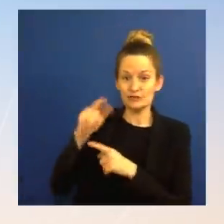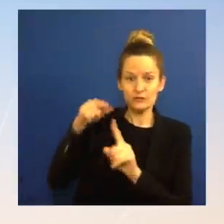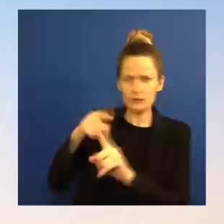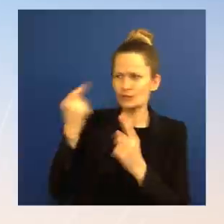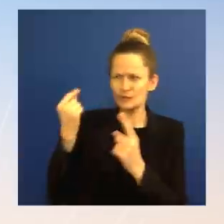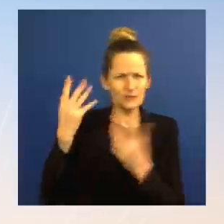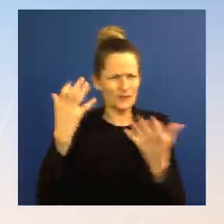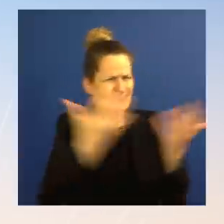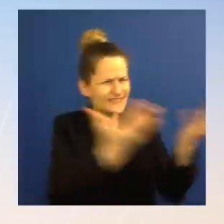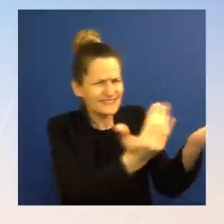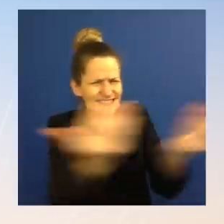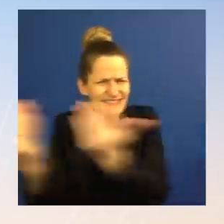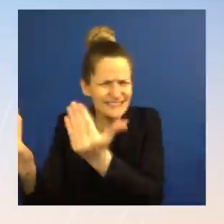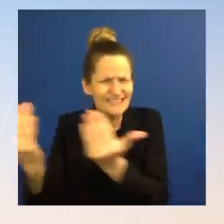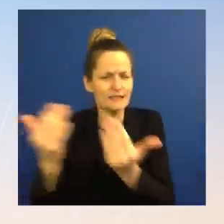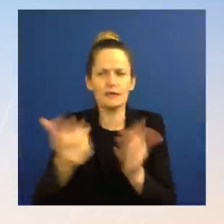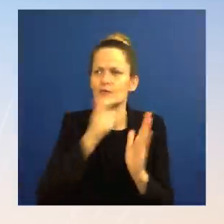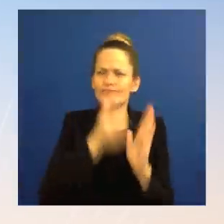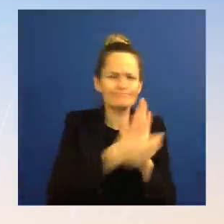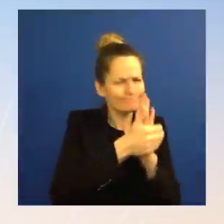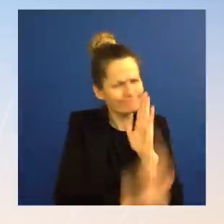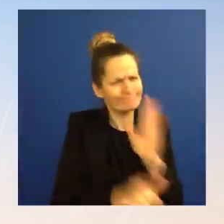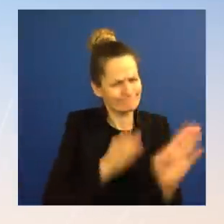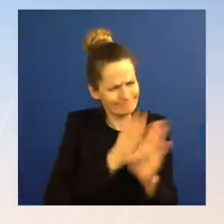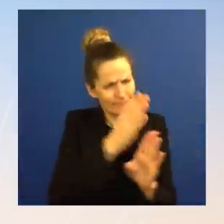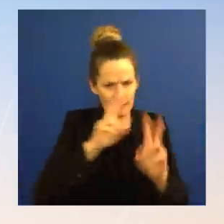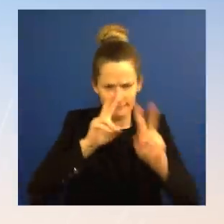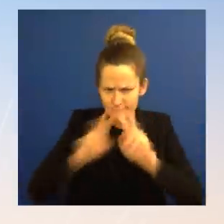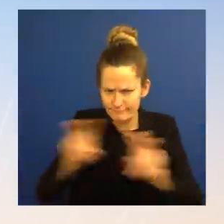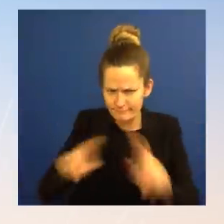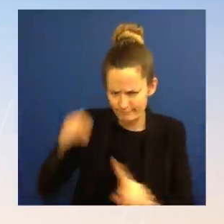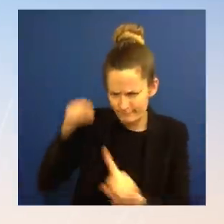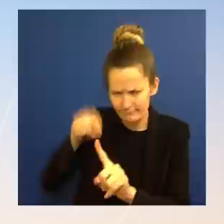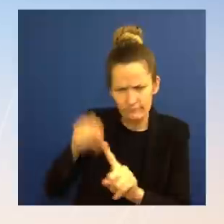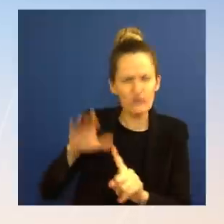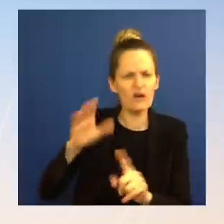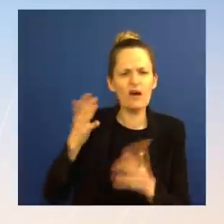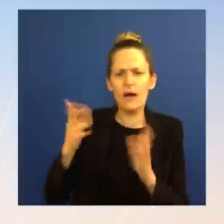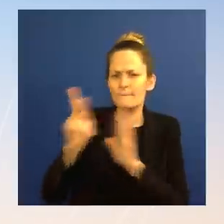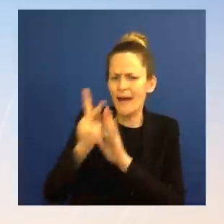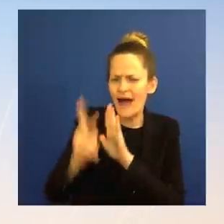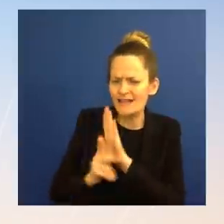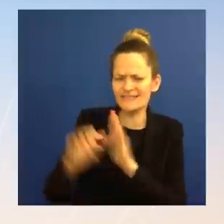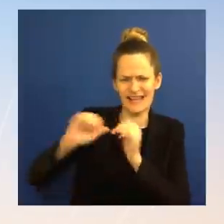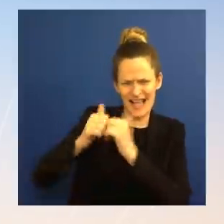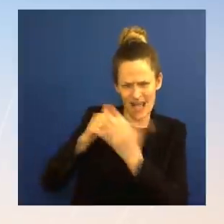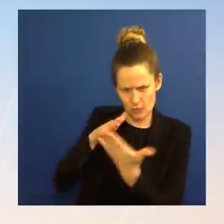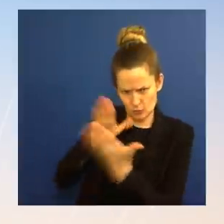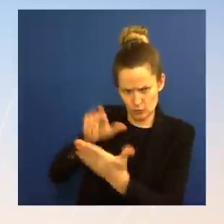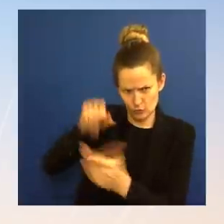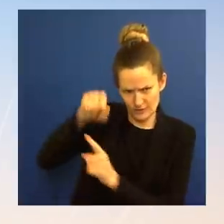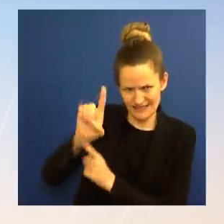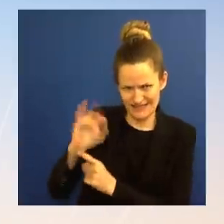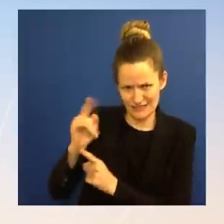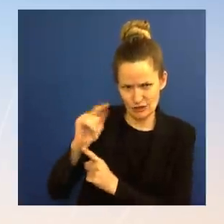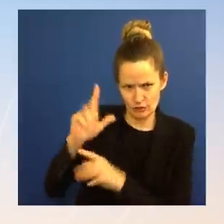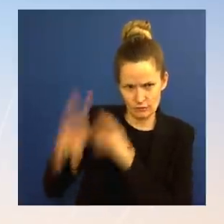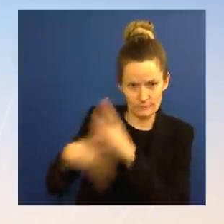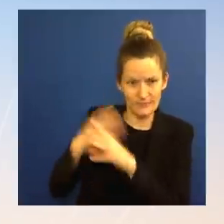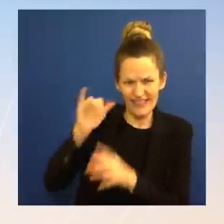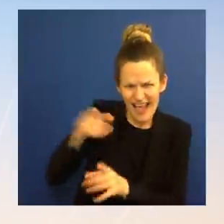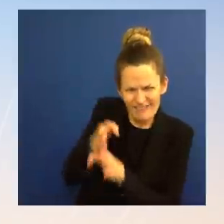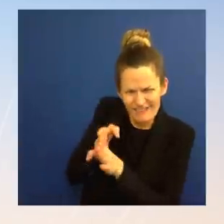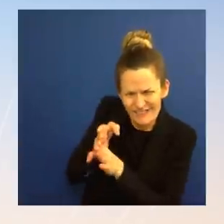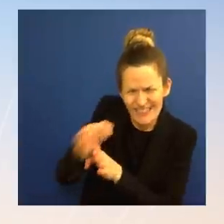recommendations that address the implications of the digital asset sector across consumer protection,